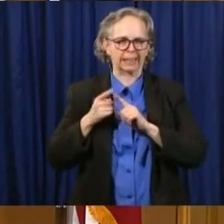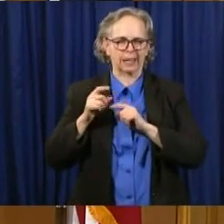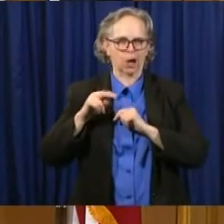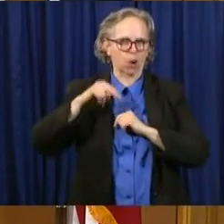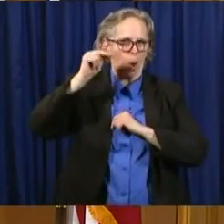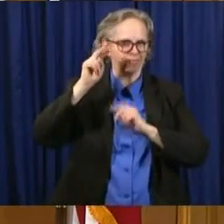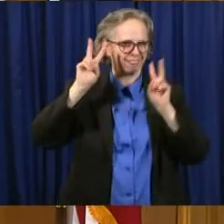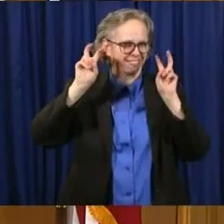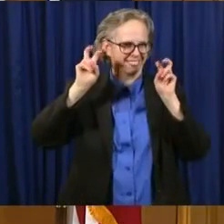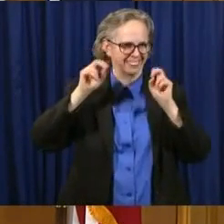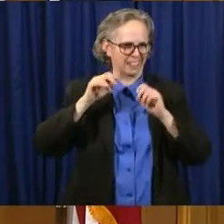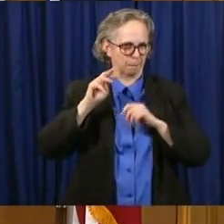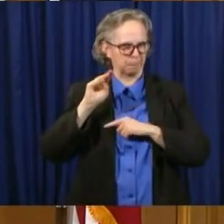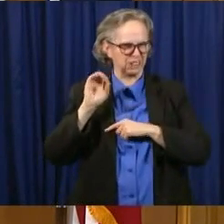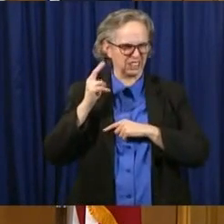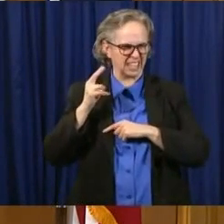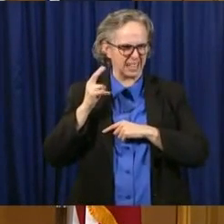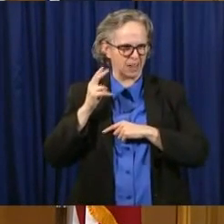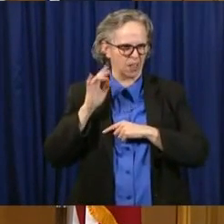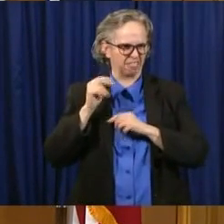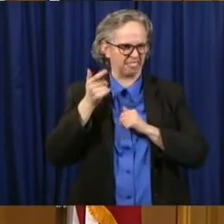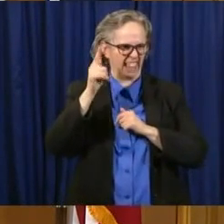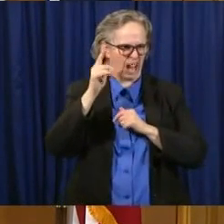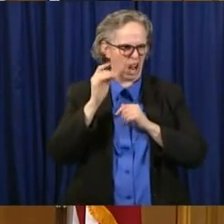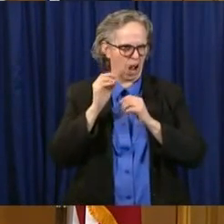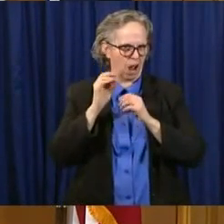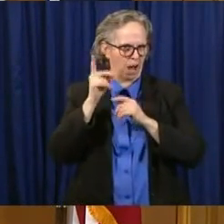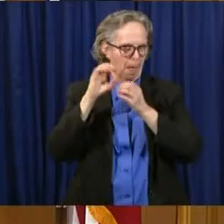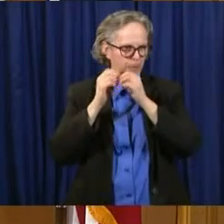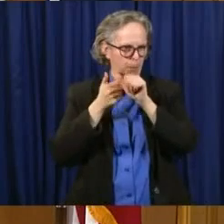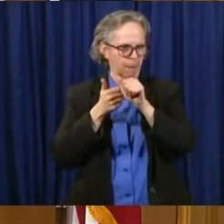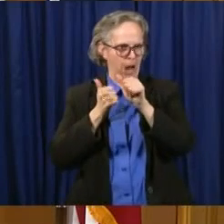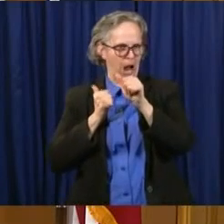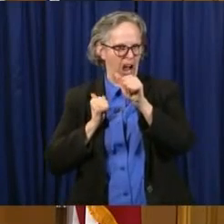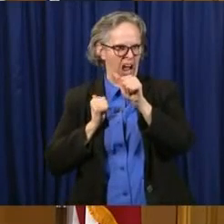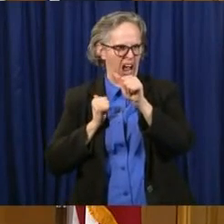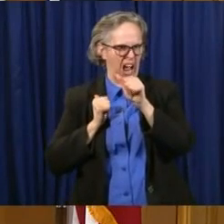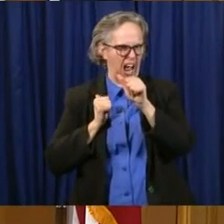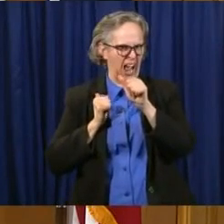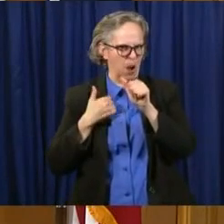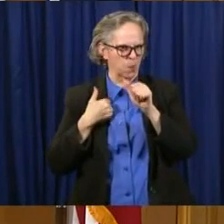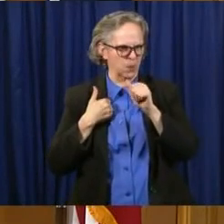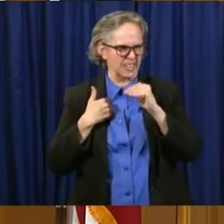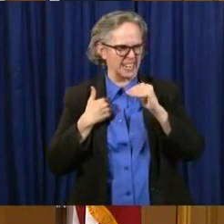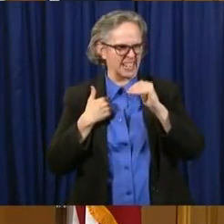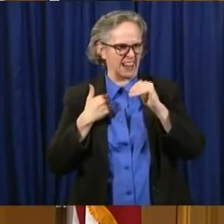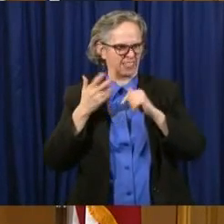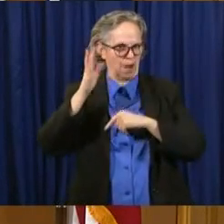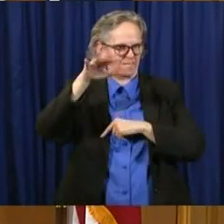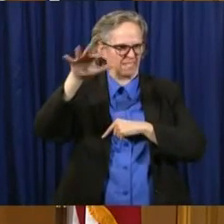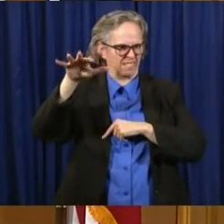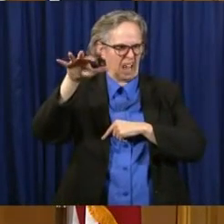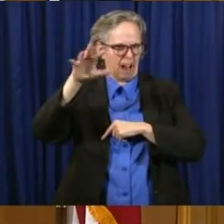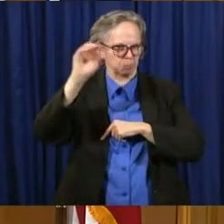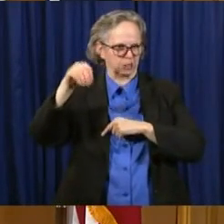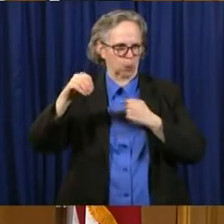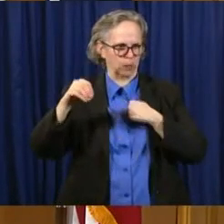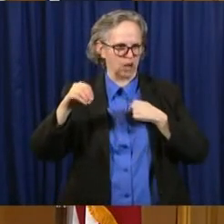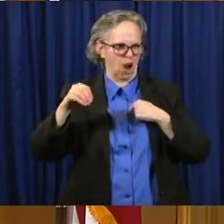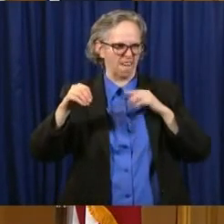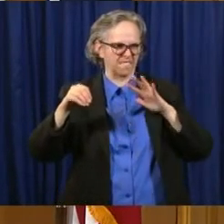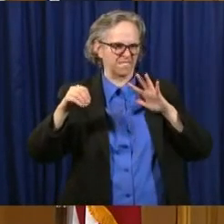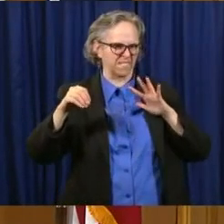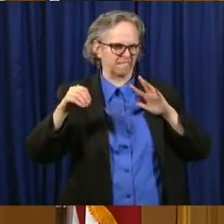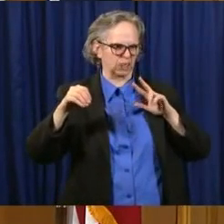Ohio's response rate, I am told, is now 52.2%. Michigan is at 55%. So I'll challenge my fellow